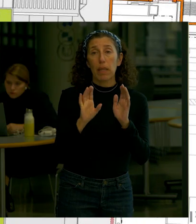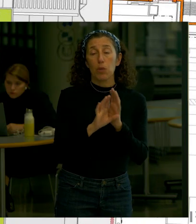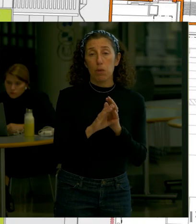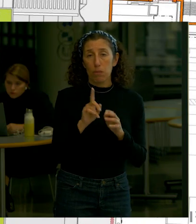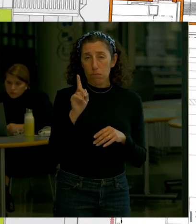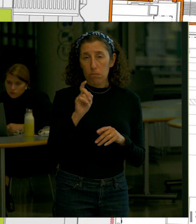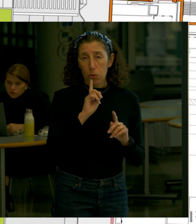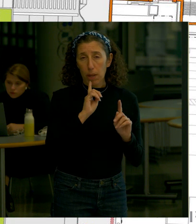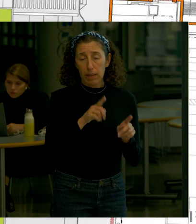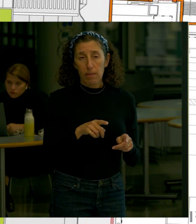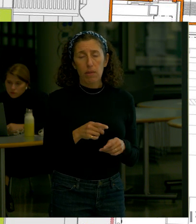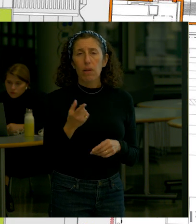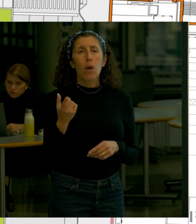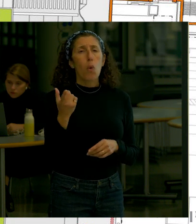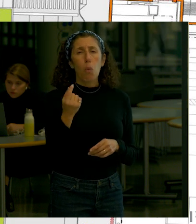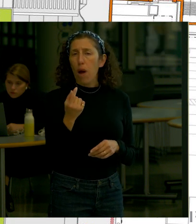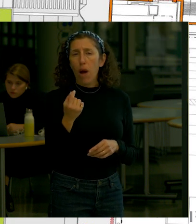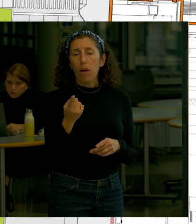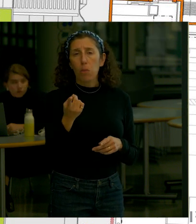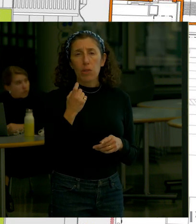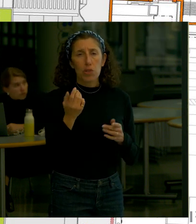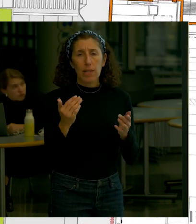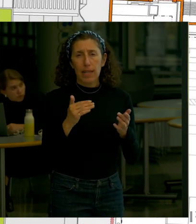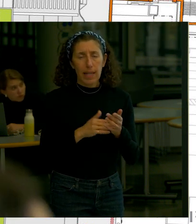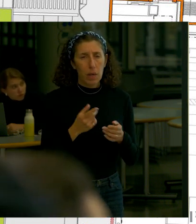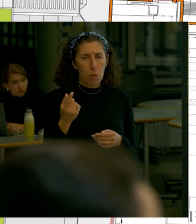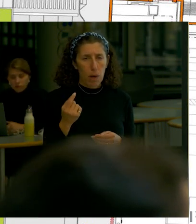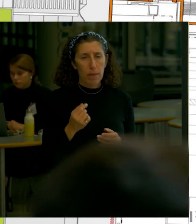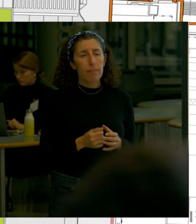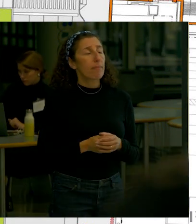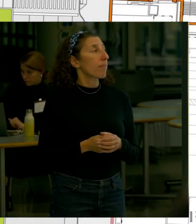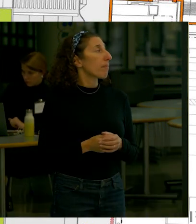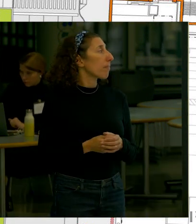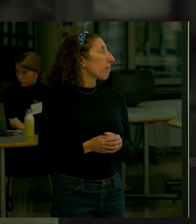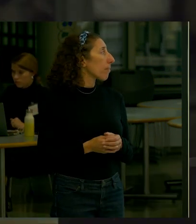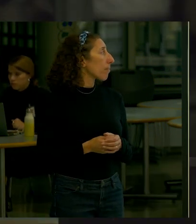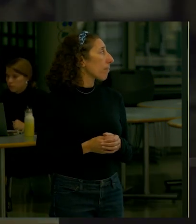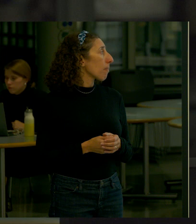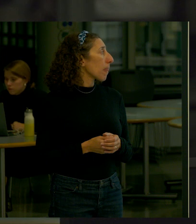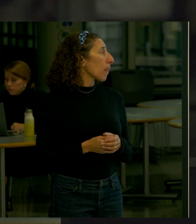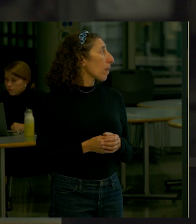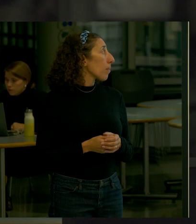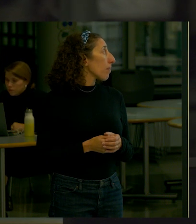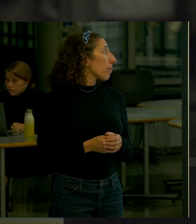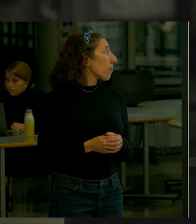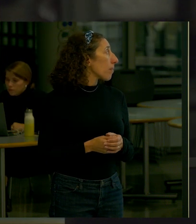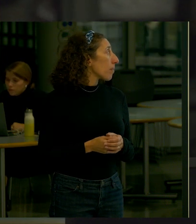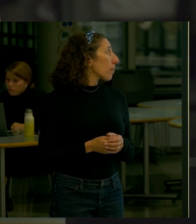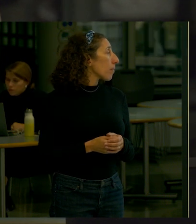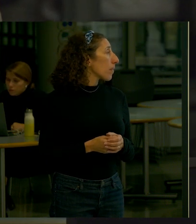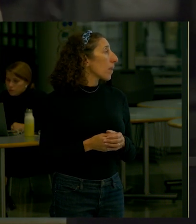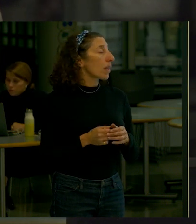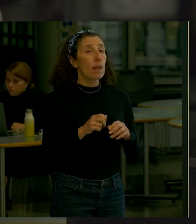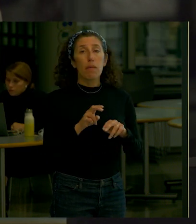can you repeat the question can will you be removing all of the installed benches for sitting on West